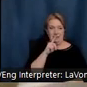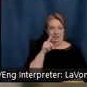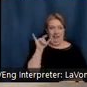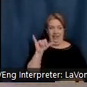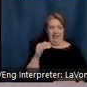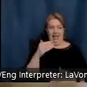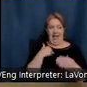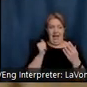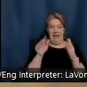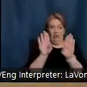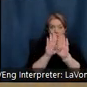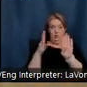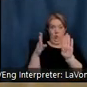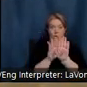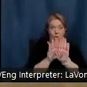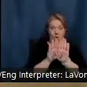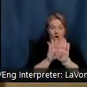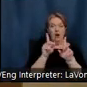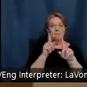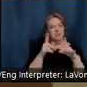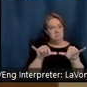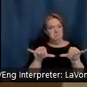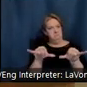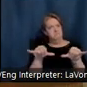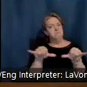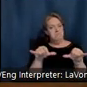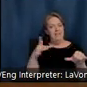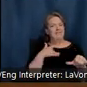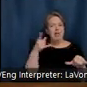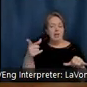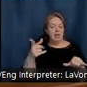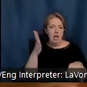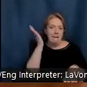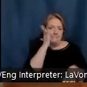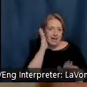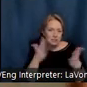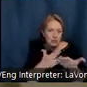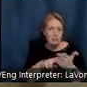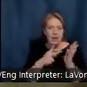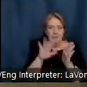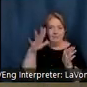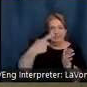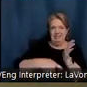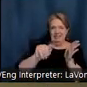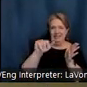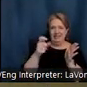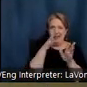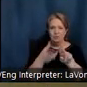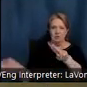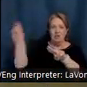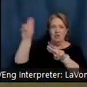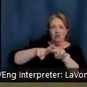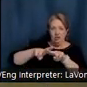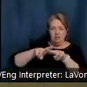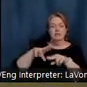it would have been considered a bedroom, which would have increased their taxes. So visitors would show